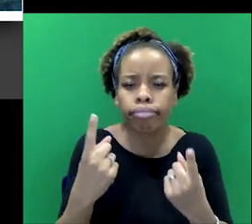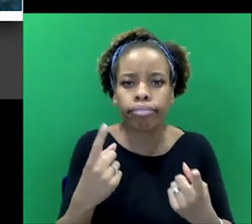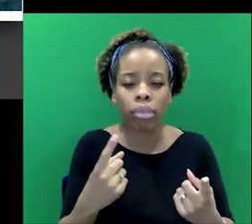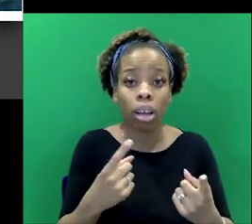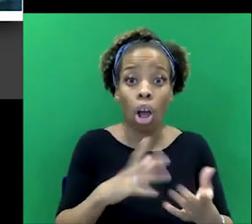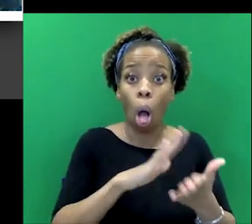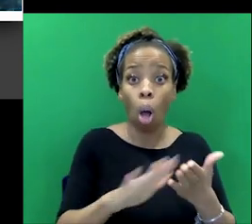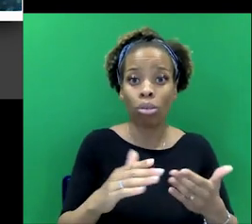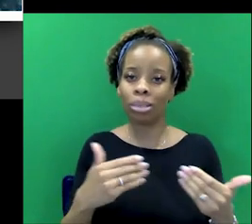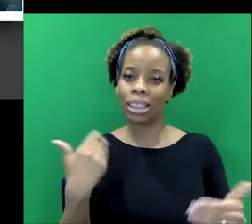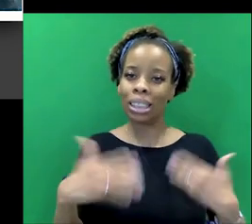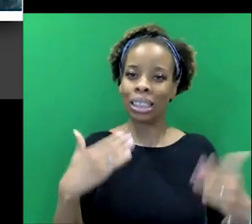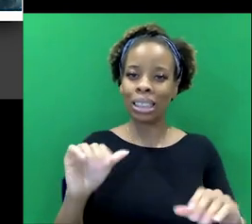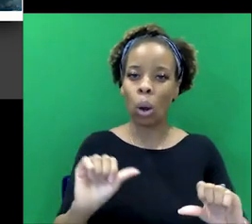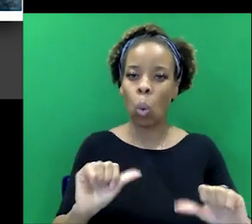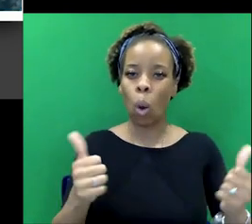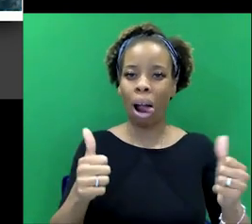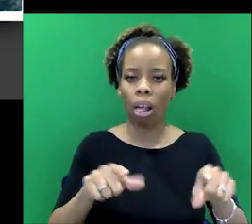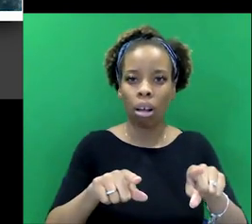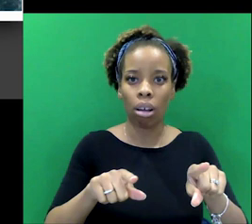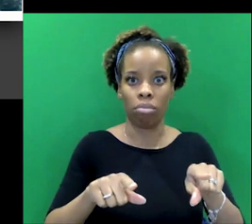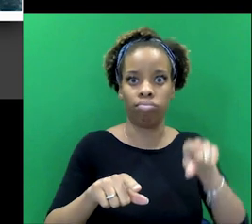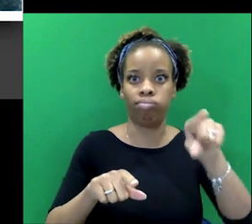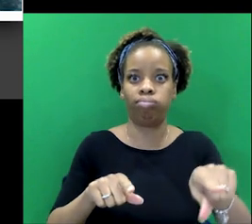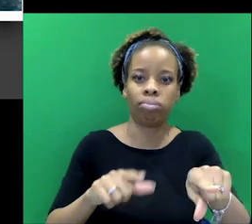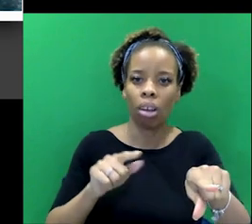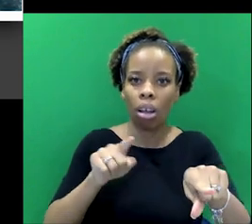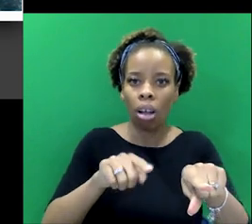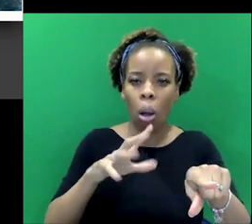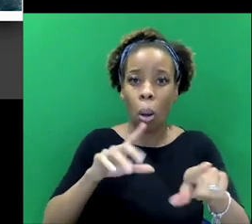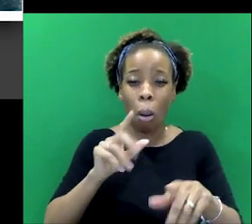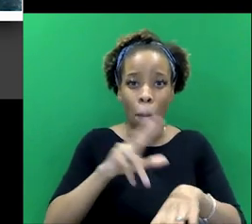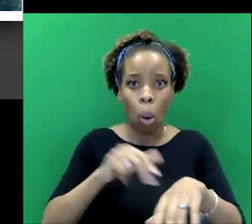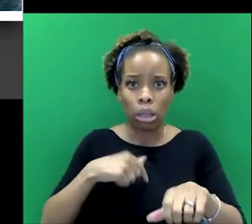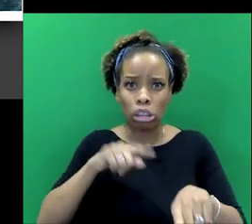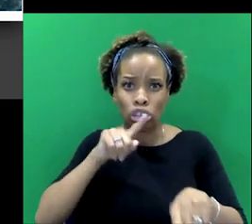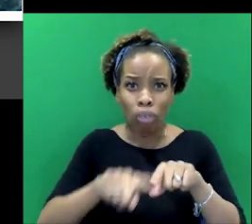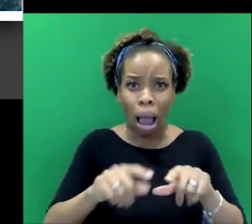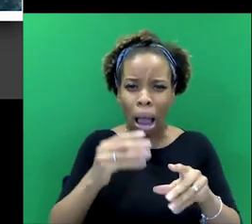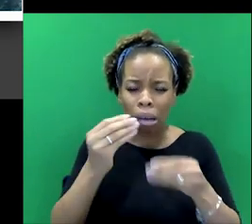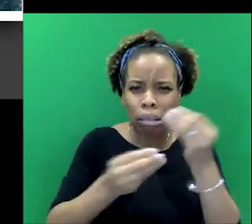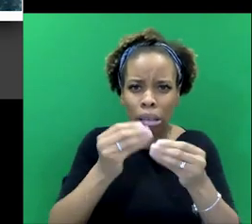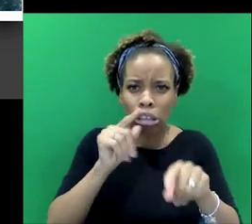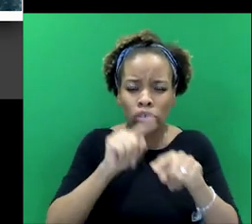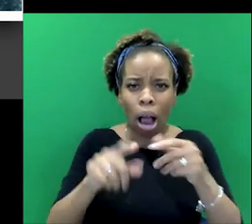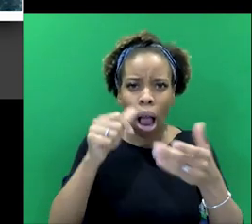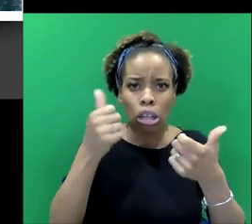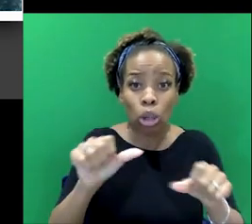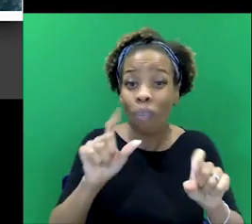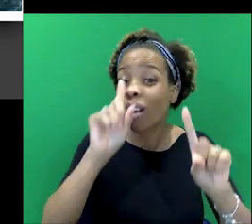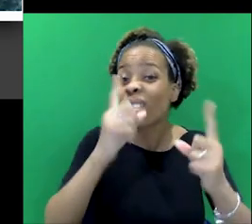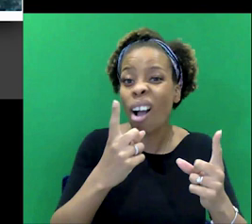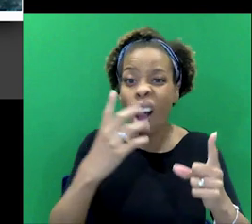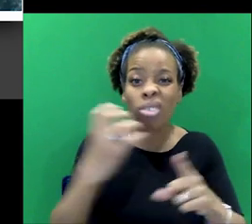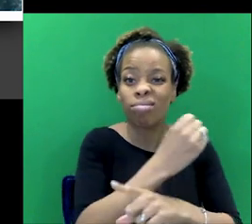good, aren't they? They're not, they're not malicious, but, but do you think there's, do you think that he is, he's in a way playing out something